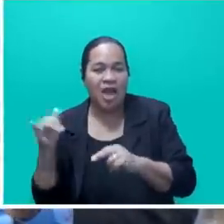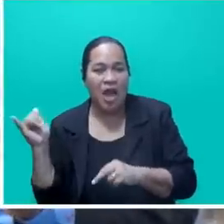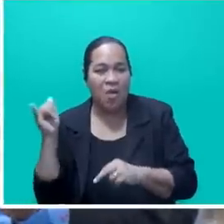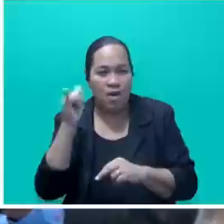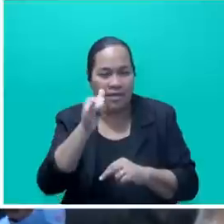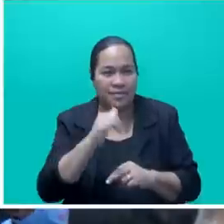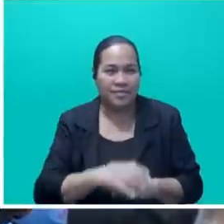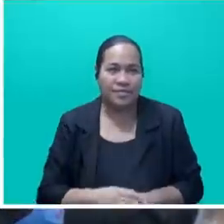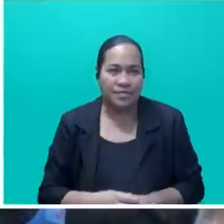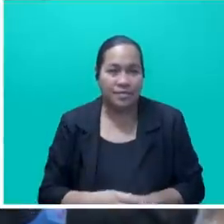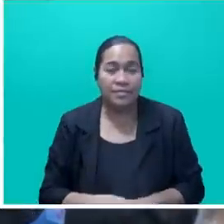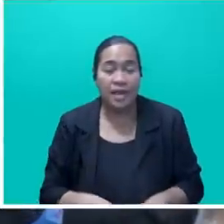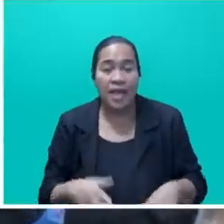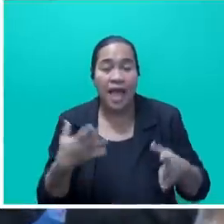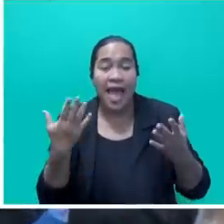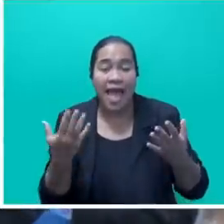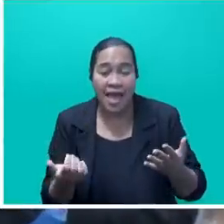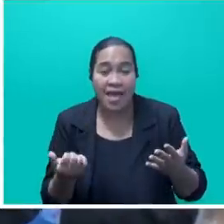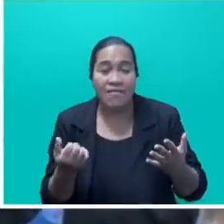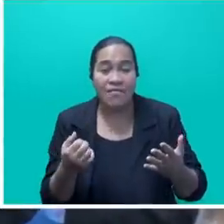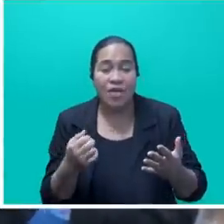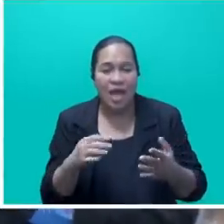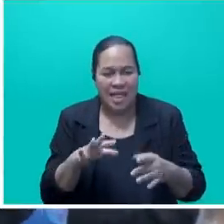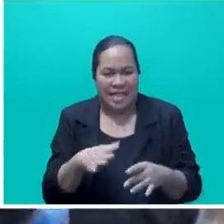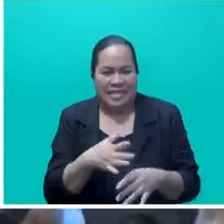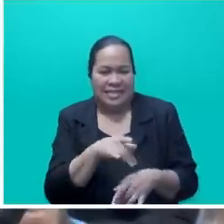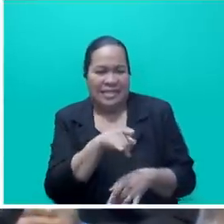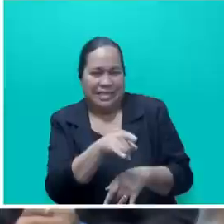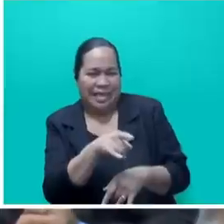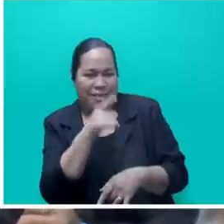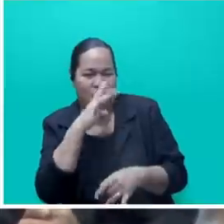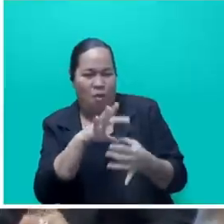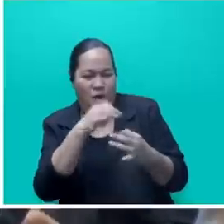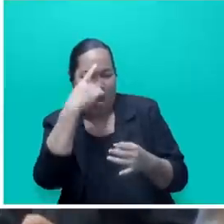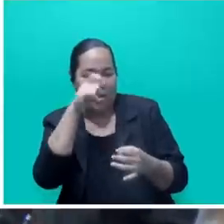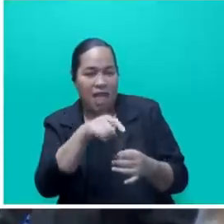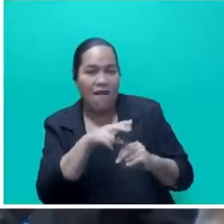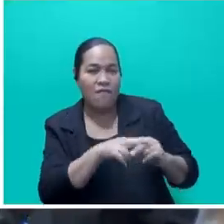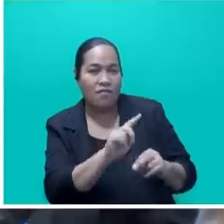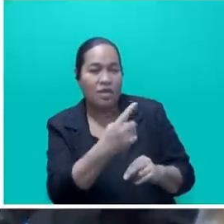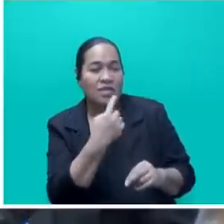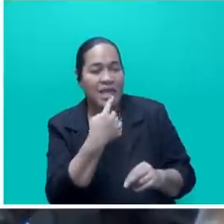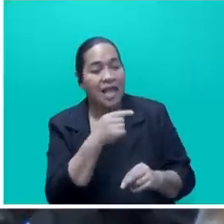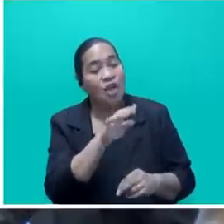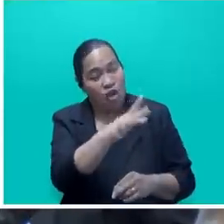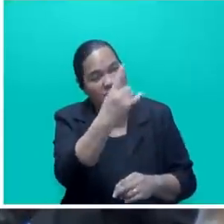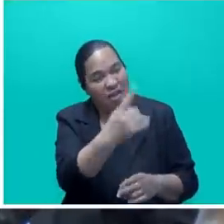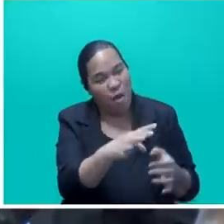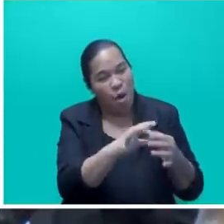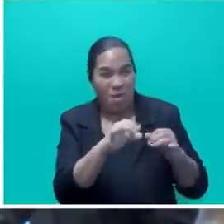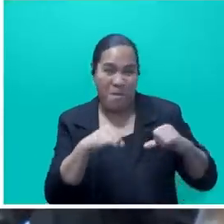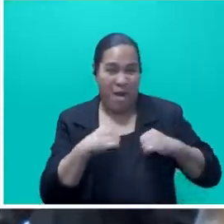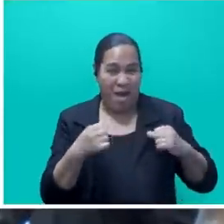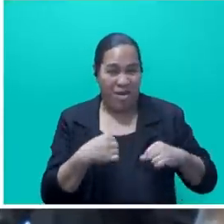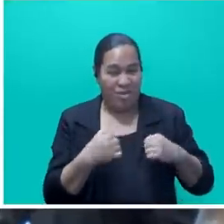There is this weird belief by Fiji First that they are the only ones who are proud